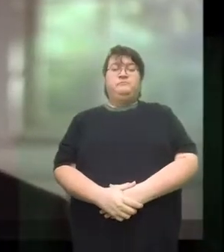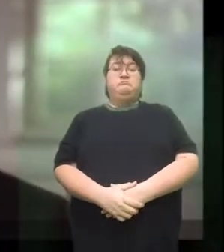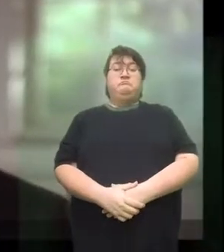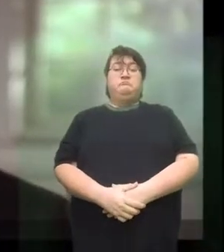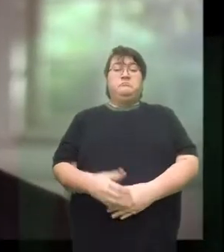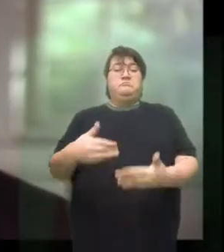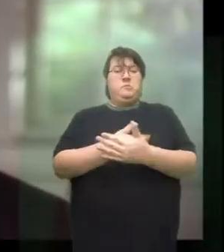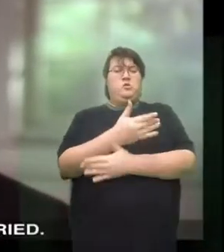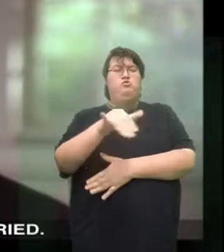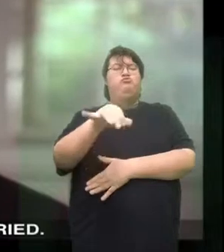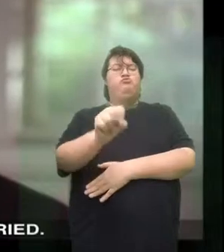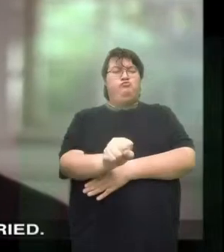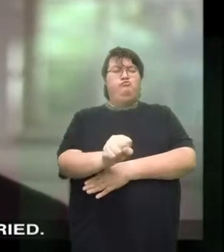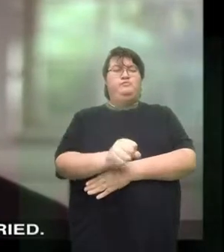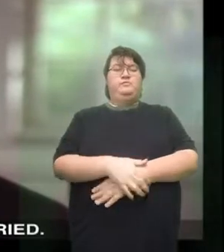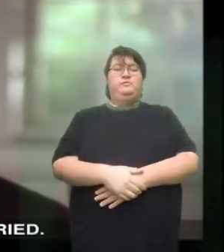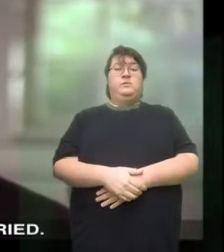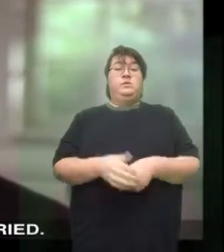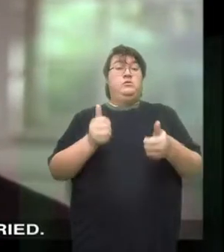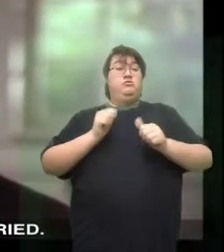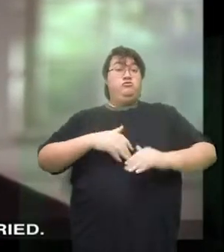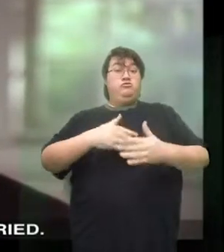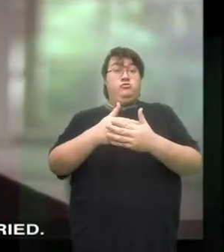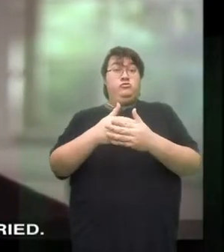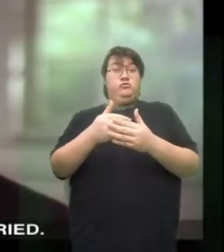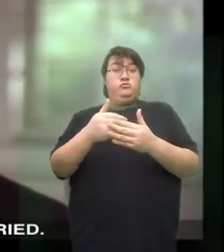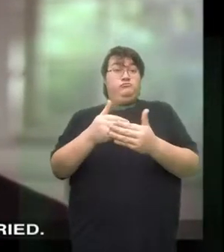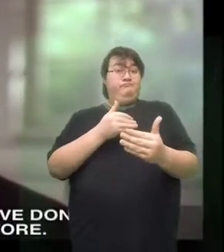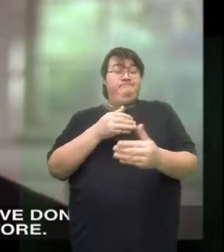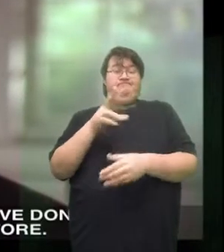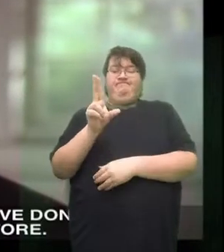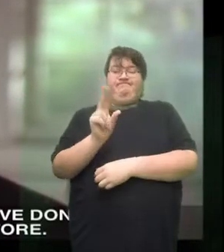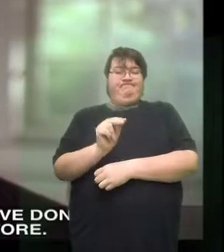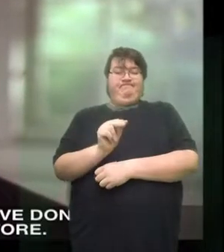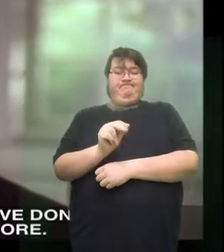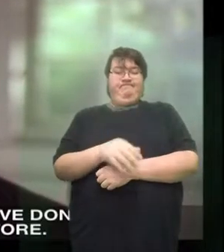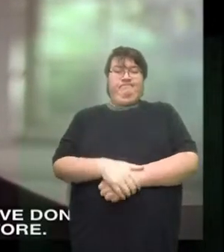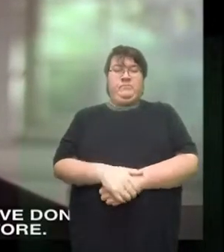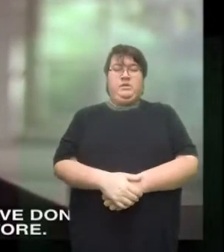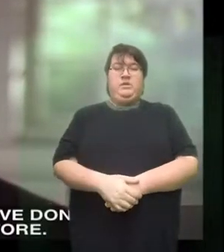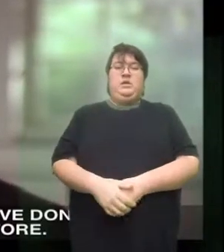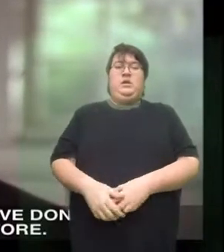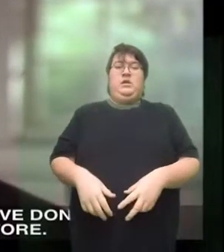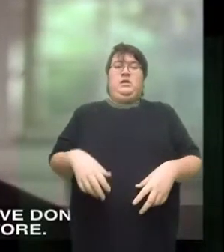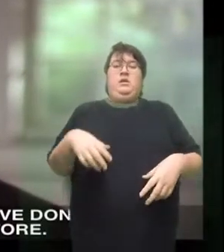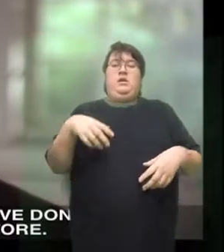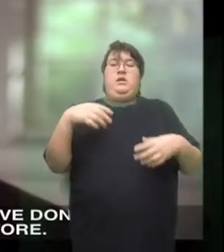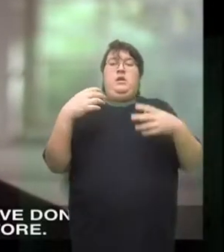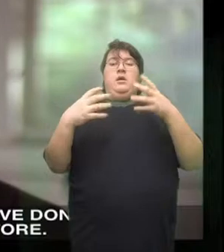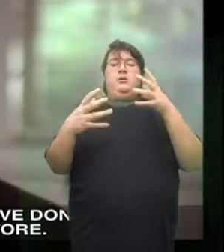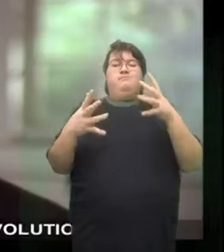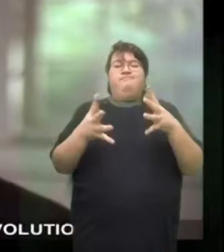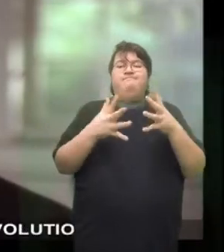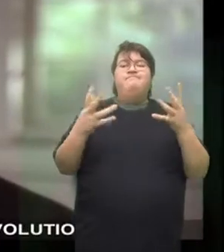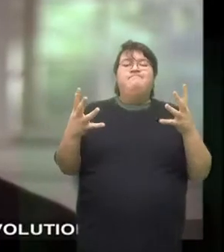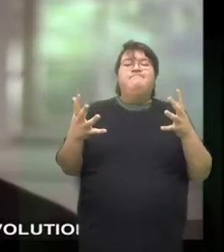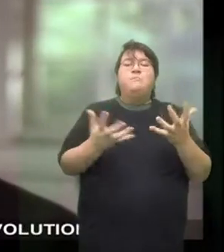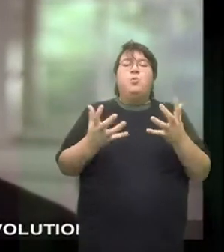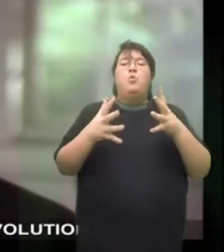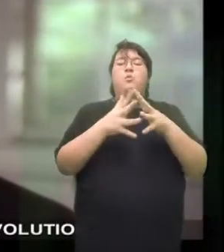Yes, this is new. Yes, it's never been tried. Many things Americans have done we've never tried before.